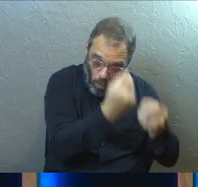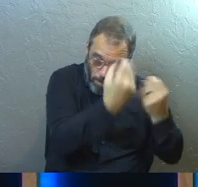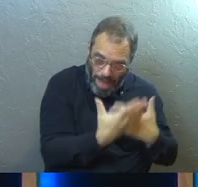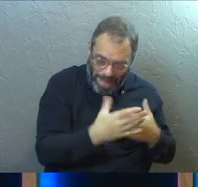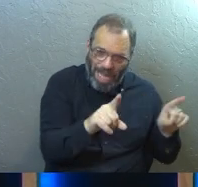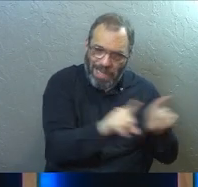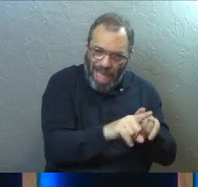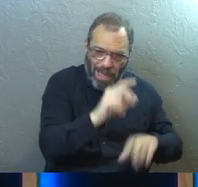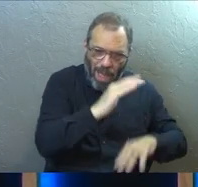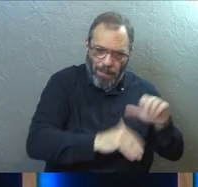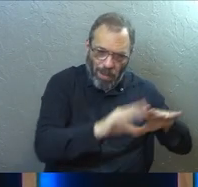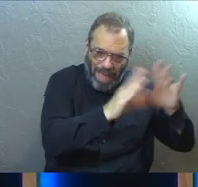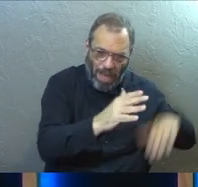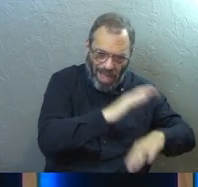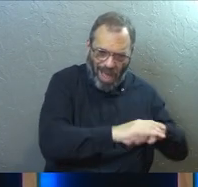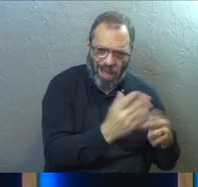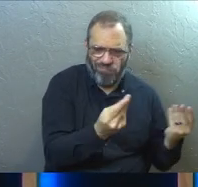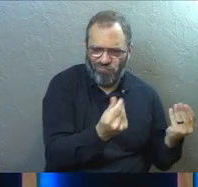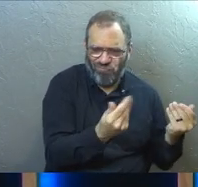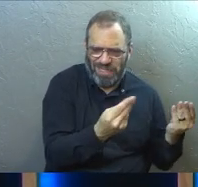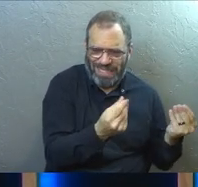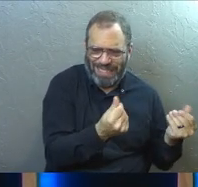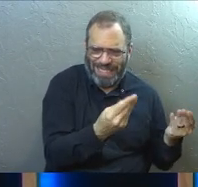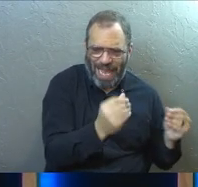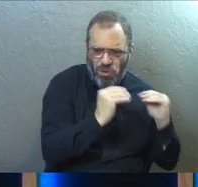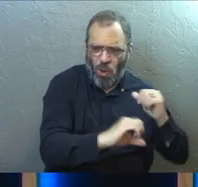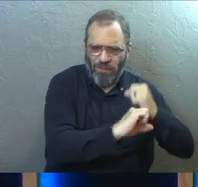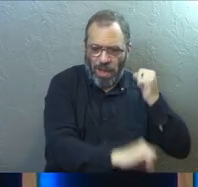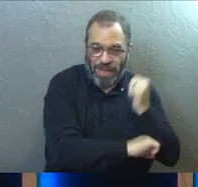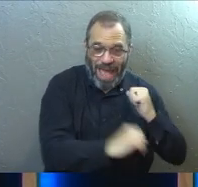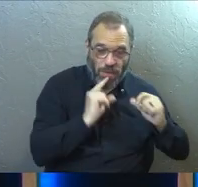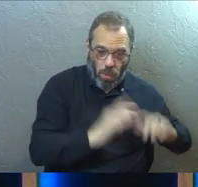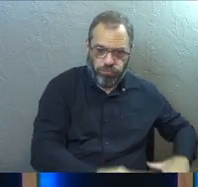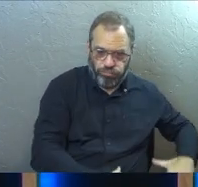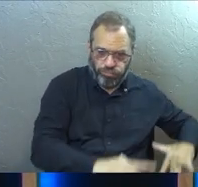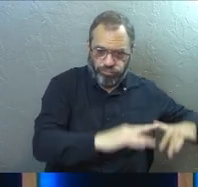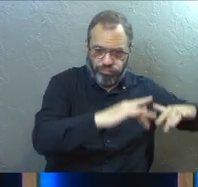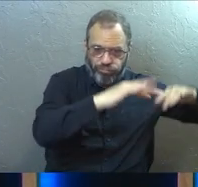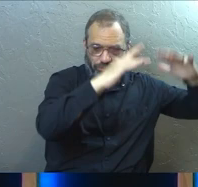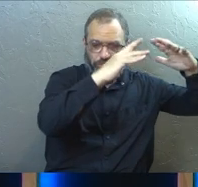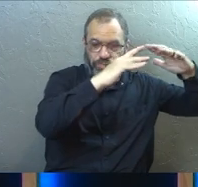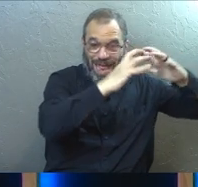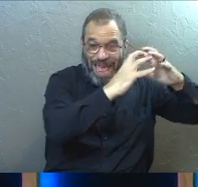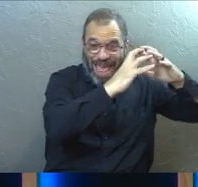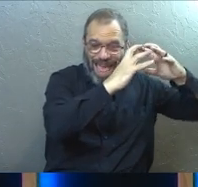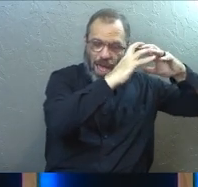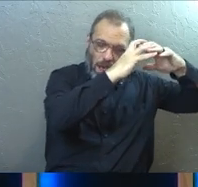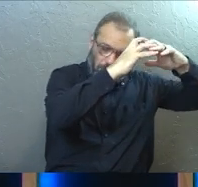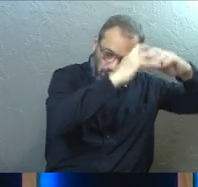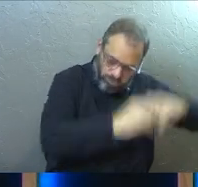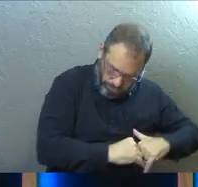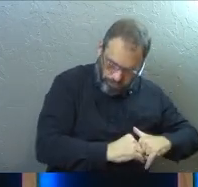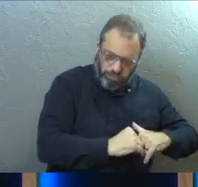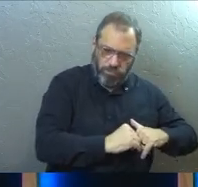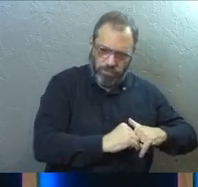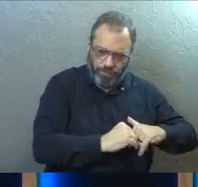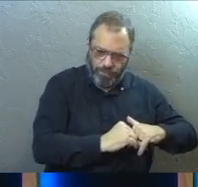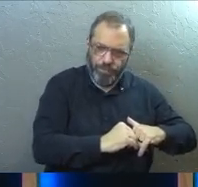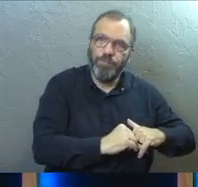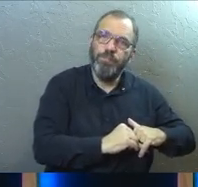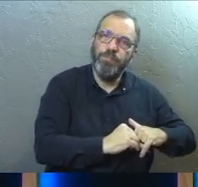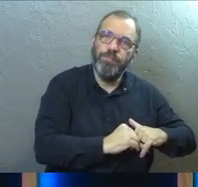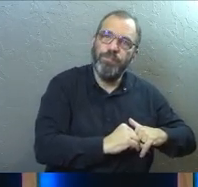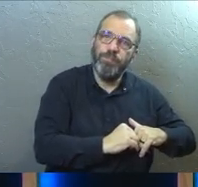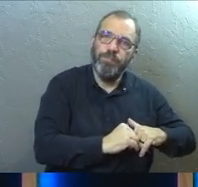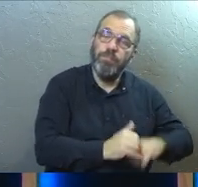is like a person who builds a house right on the ground without a foundation. And when the floods sweep down against that house, it will collapse into a heap of